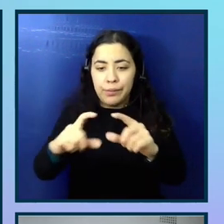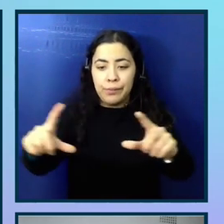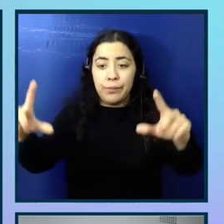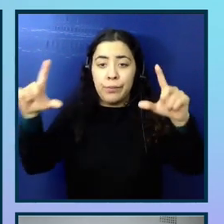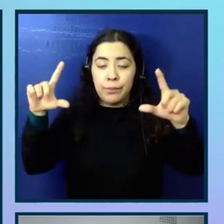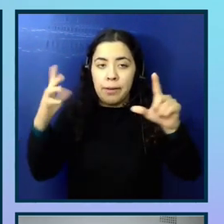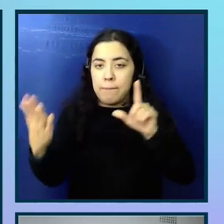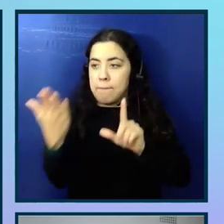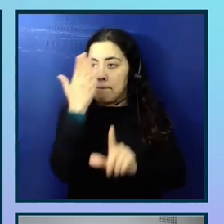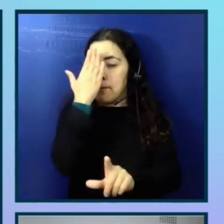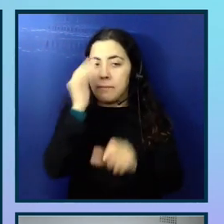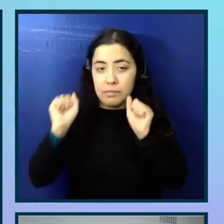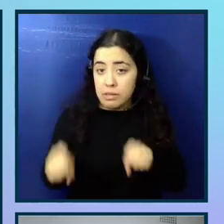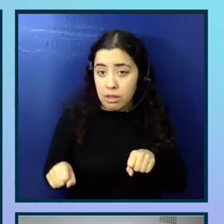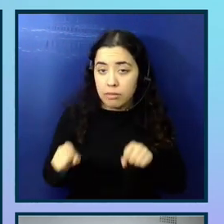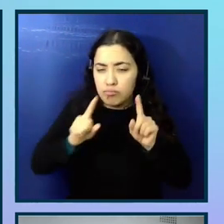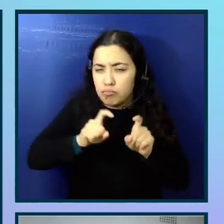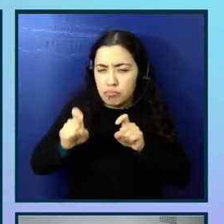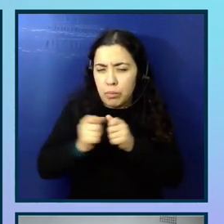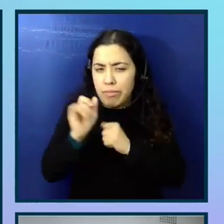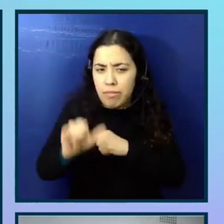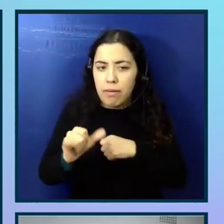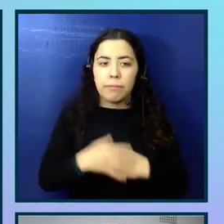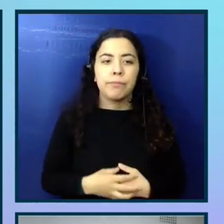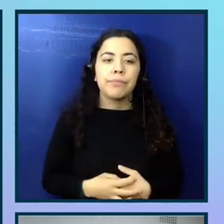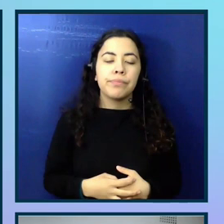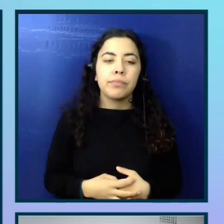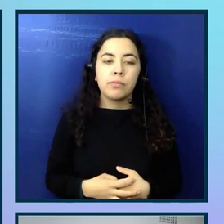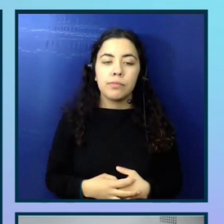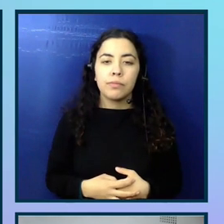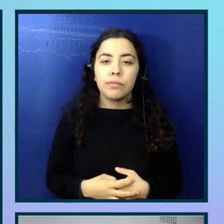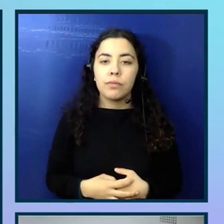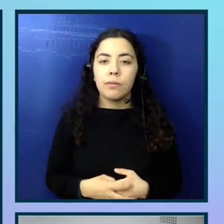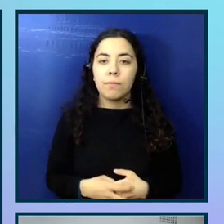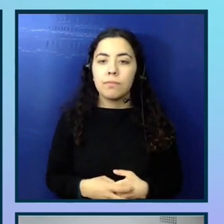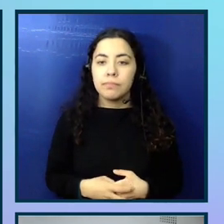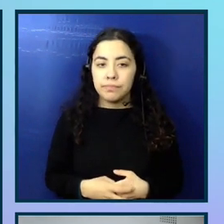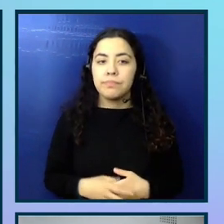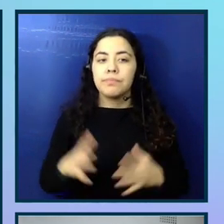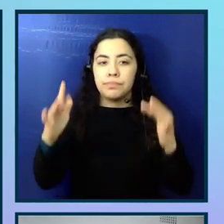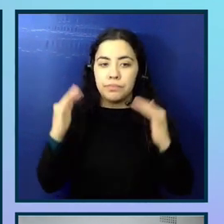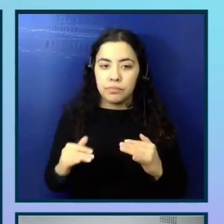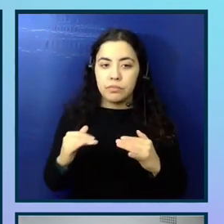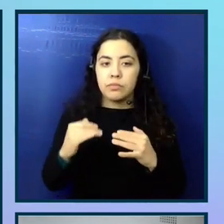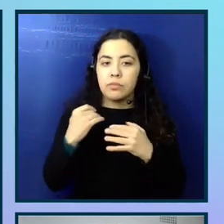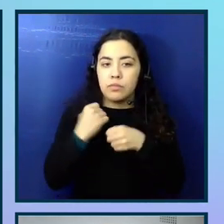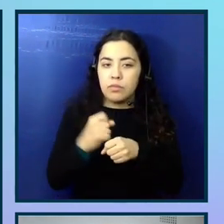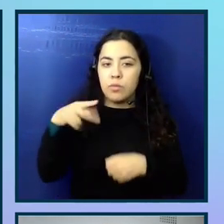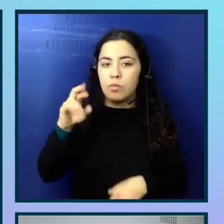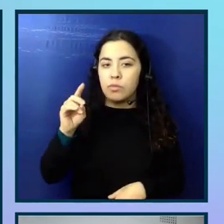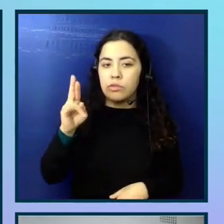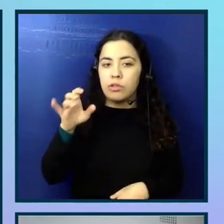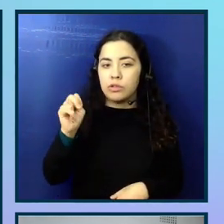And finally, with production code, this is the stage where you can get your code expert reviewed and audited